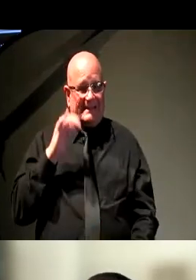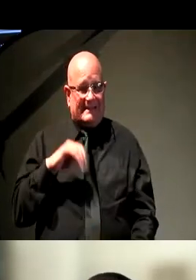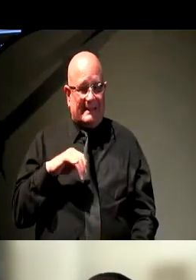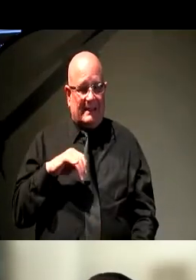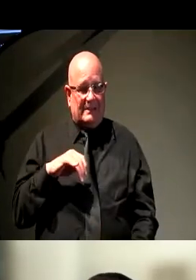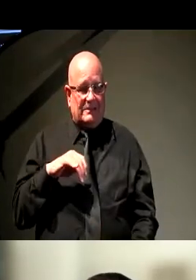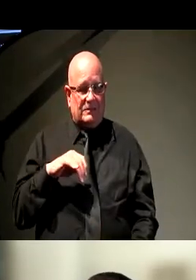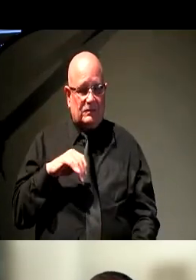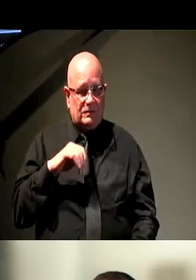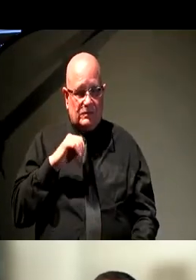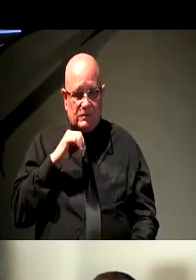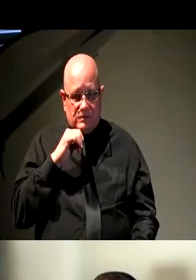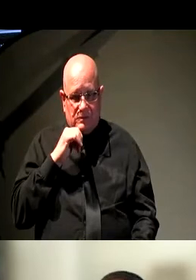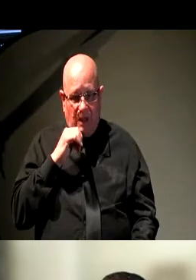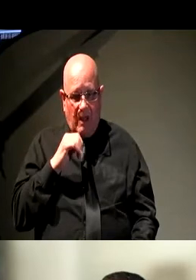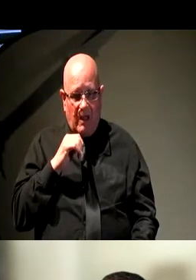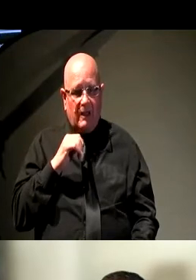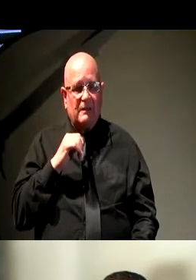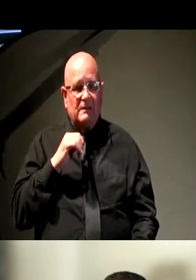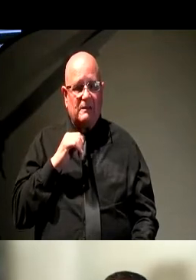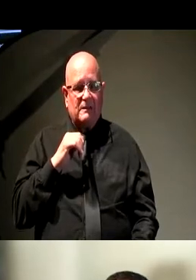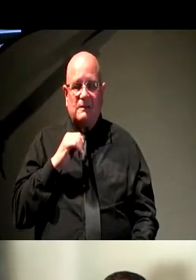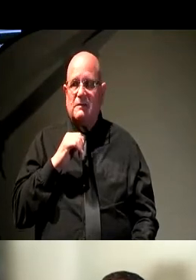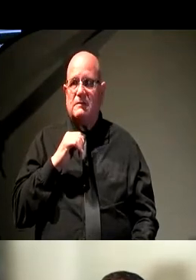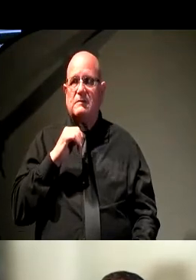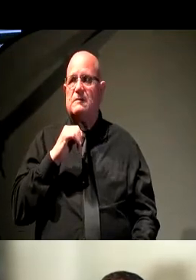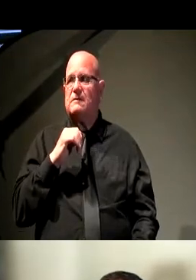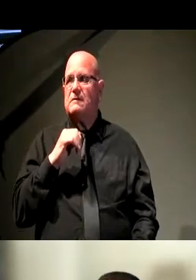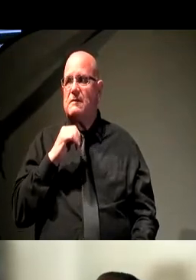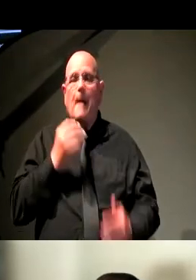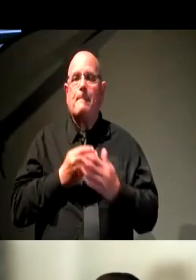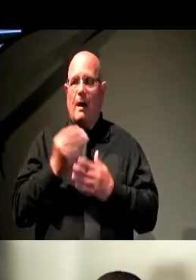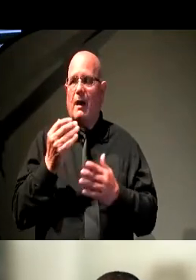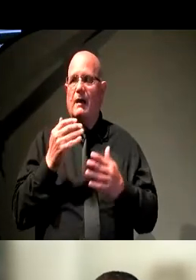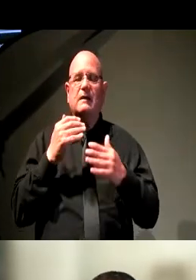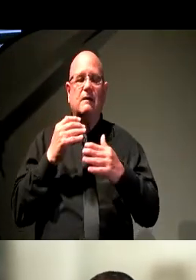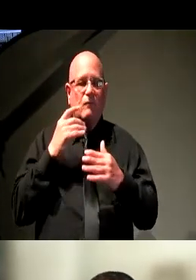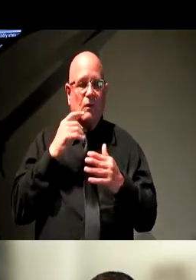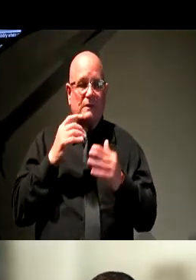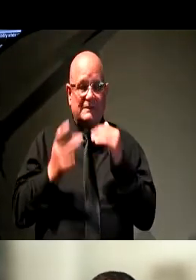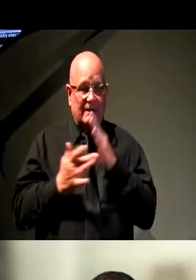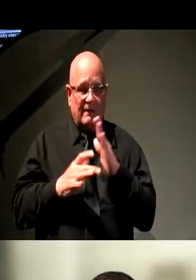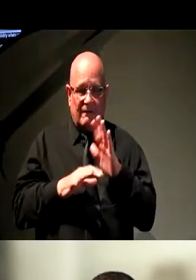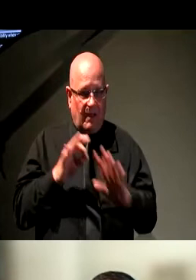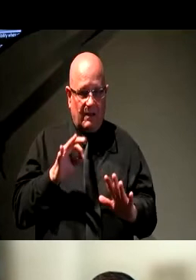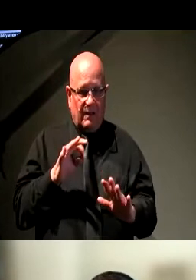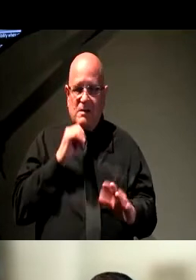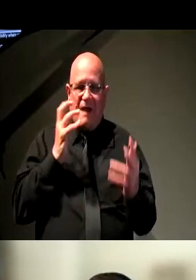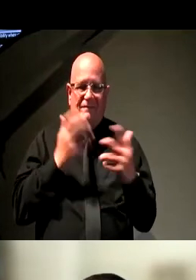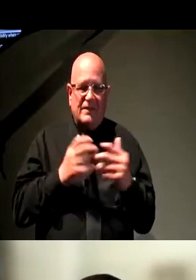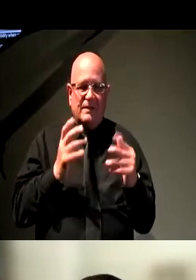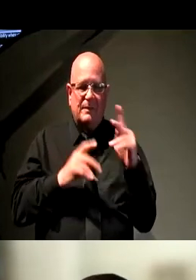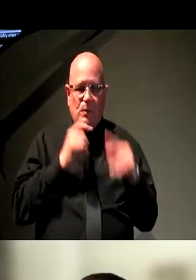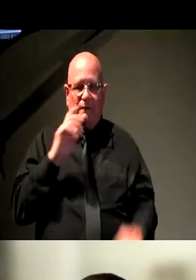accessibility when you buy something, spend money on it, and then find out that it has a bunch of barriers to people with disabilities. So whether